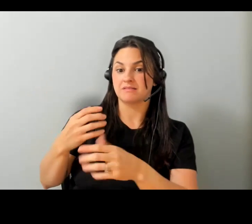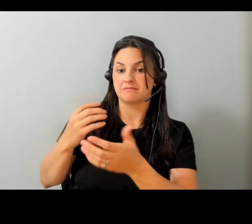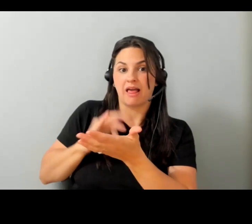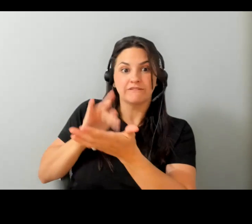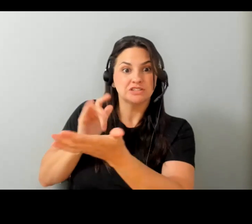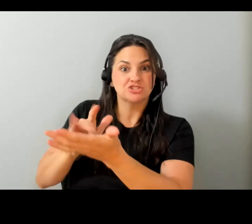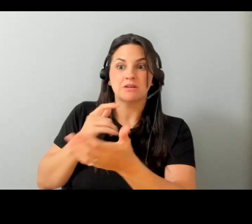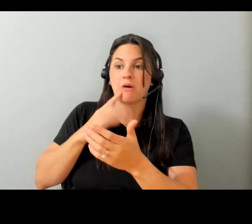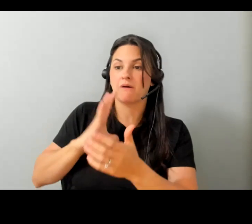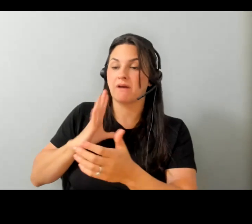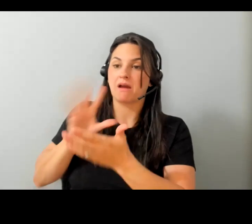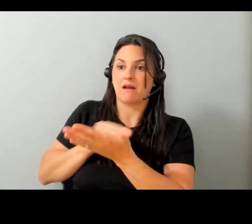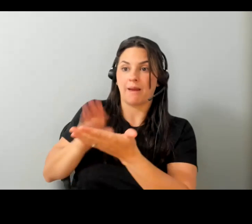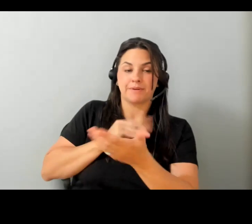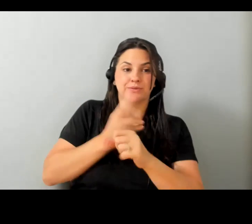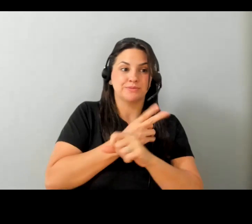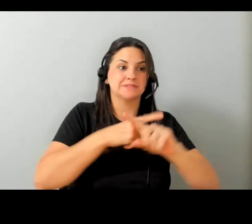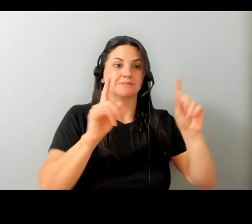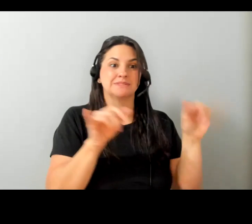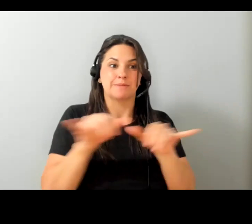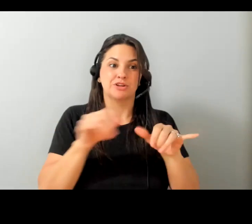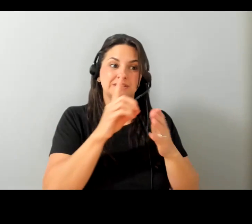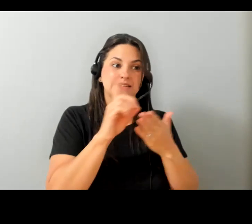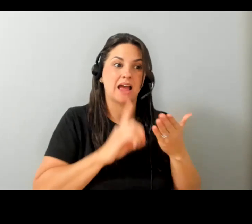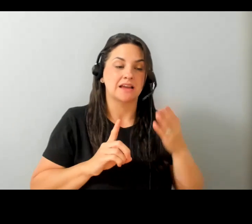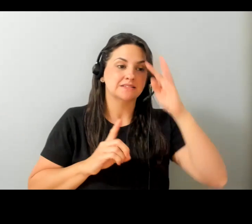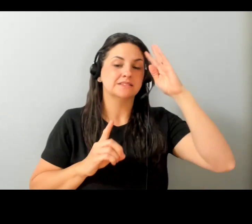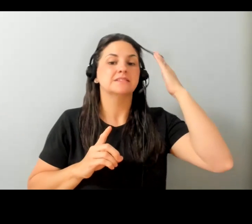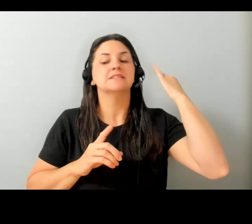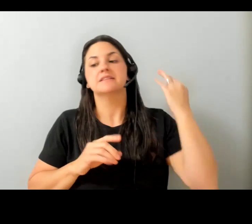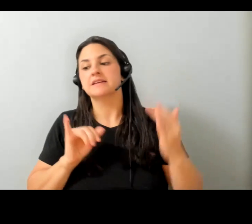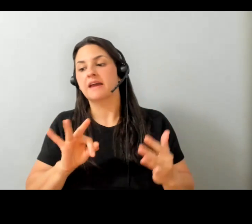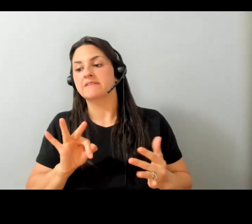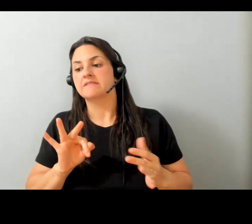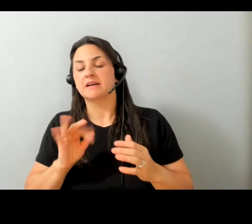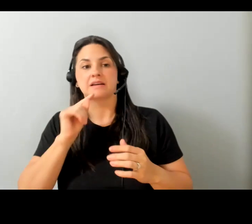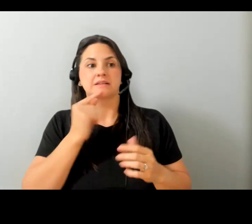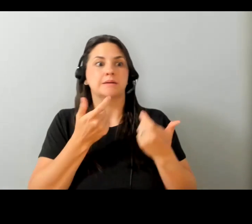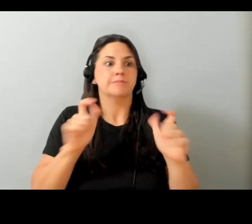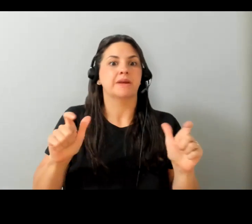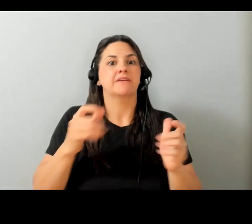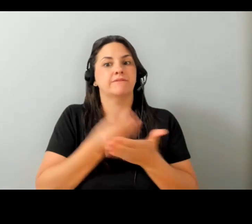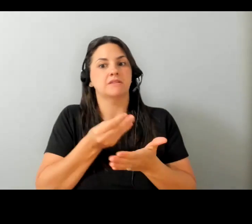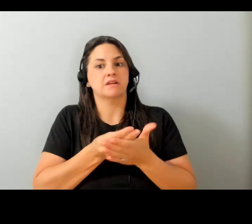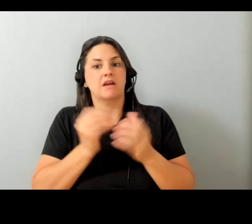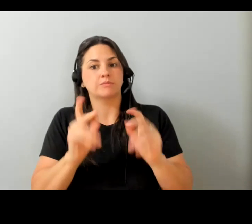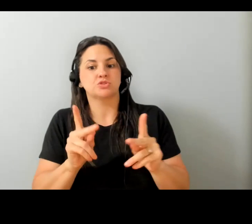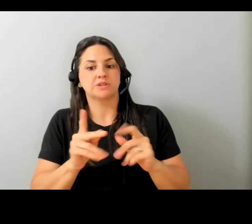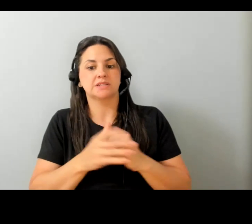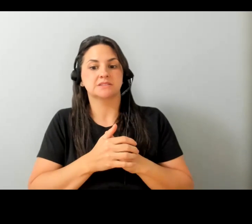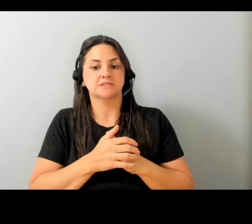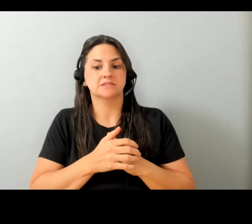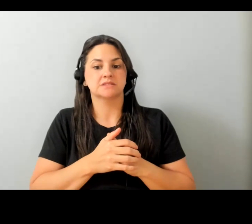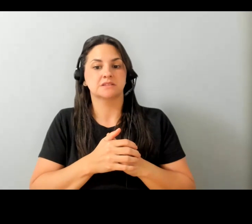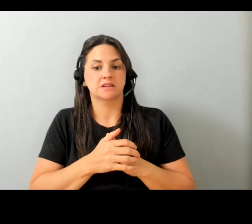so i do agree that a lot of these solutions um if there's major funding opportunities the future where a lot of